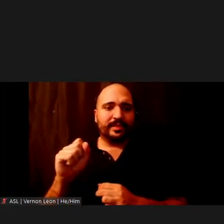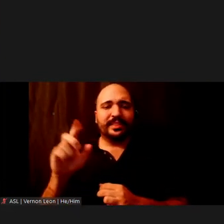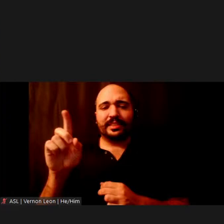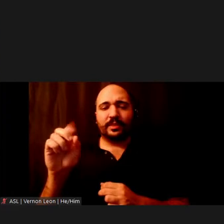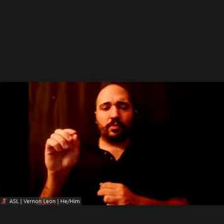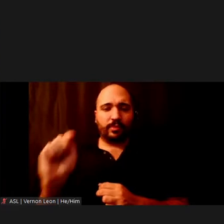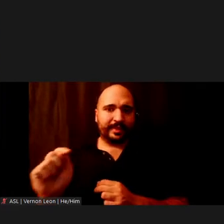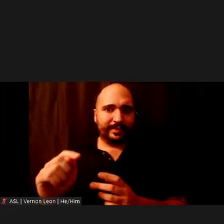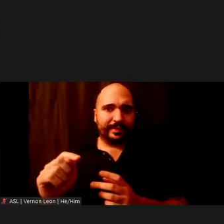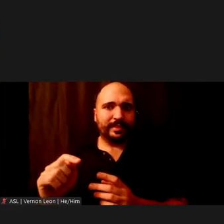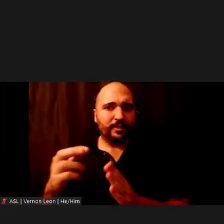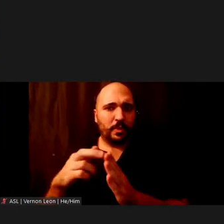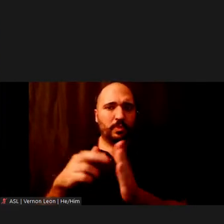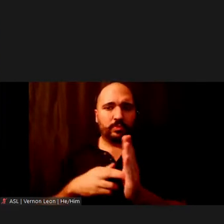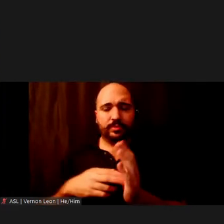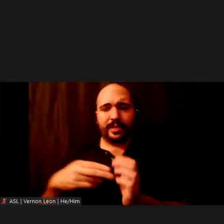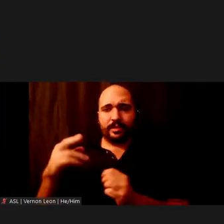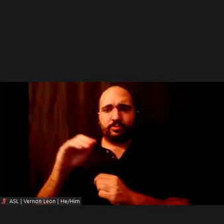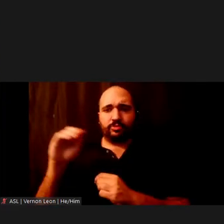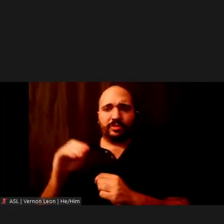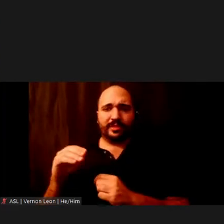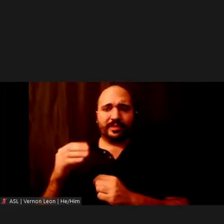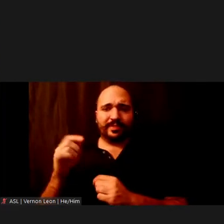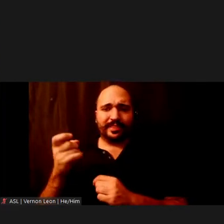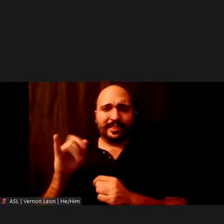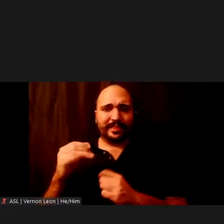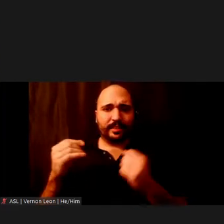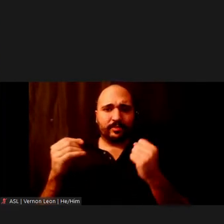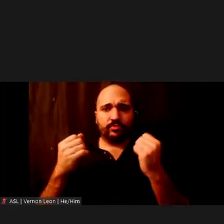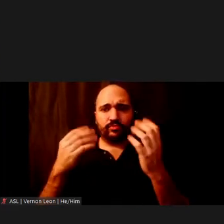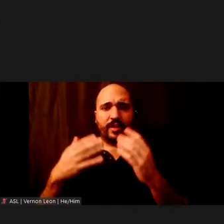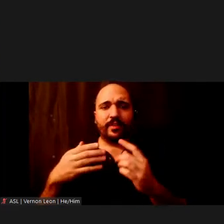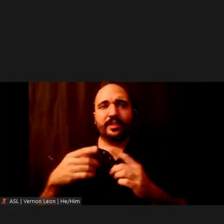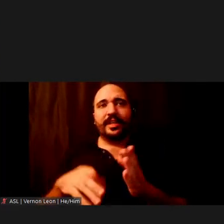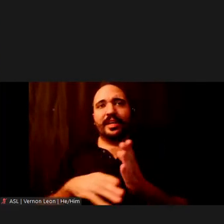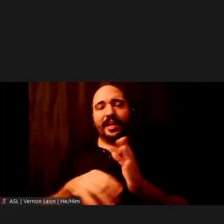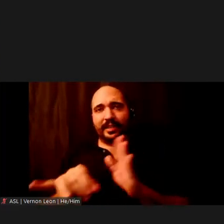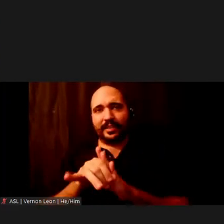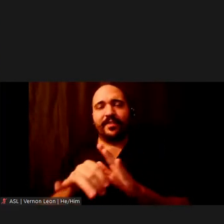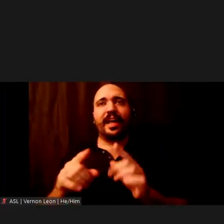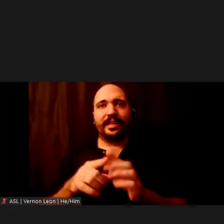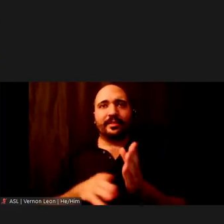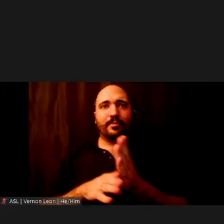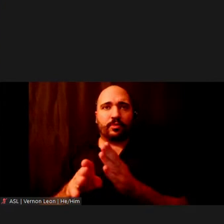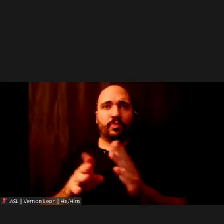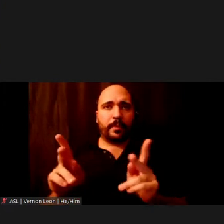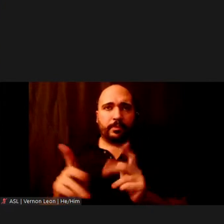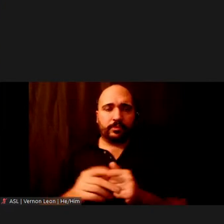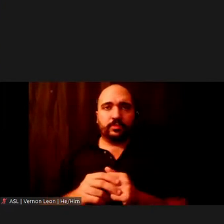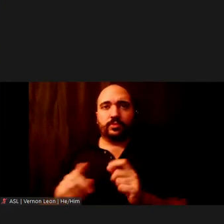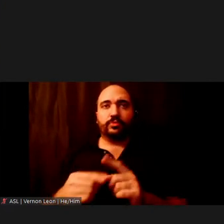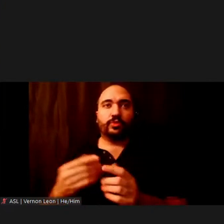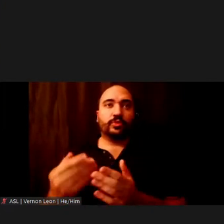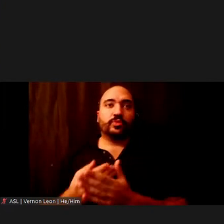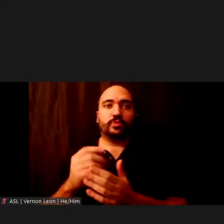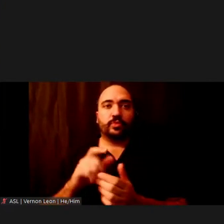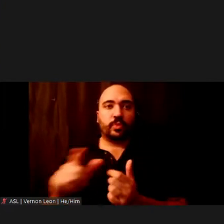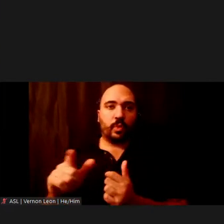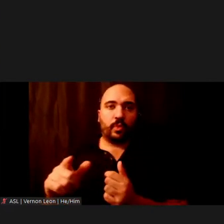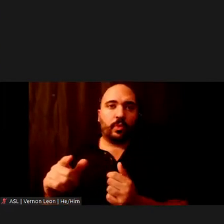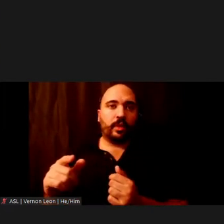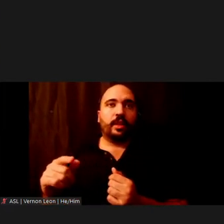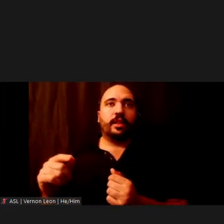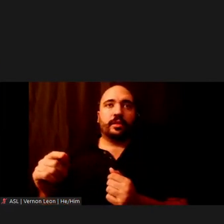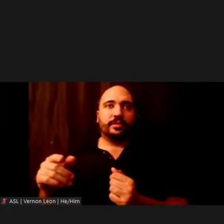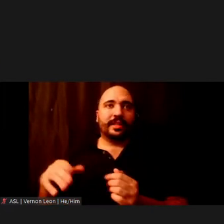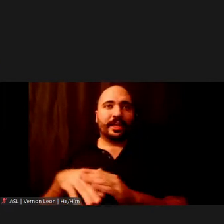data shows that a high percentage of taxi and for hire vehicle drivers identifies minority populations. Once there's a new toll for entering the Manhattan Central Business